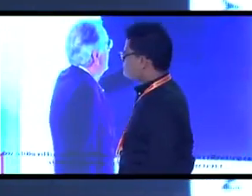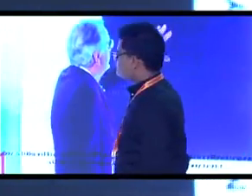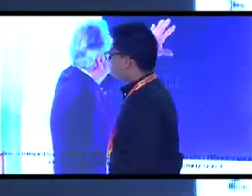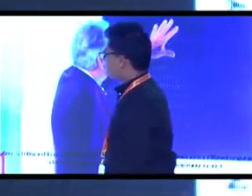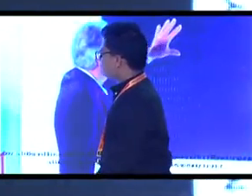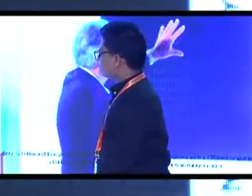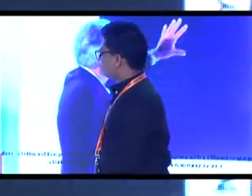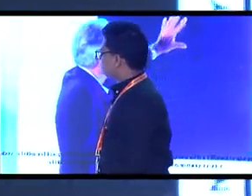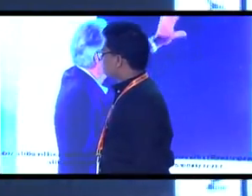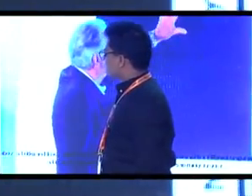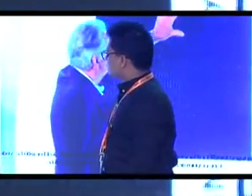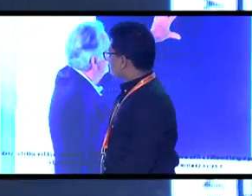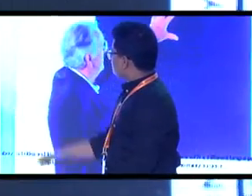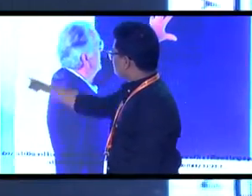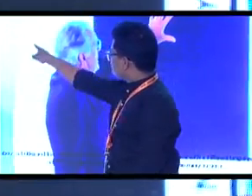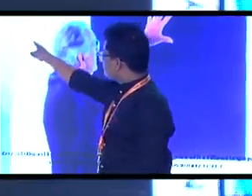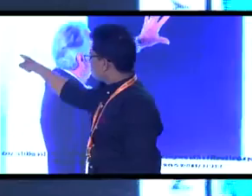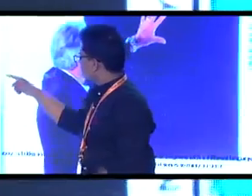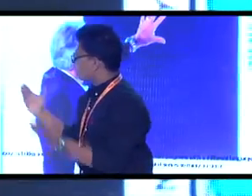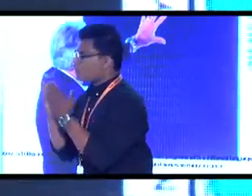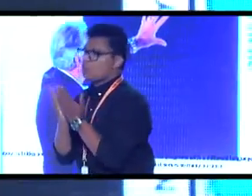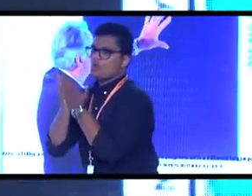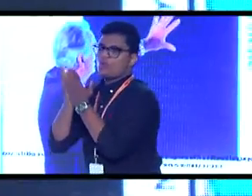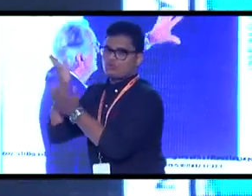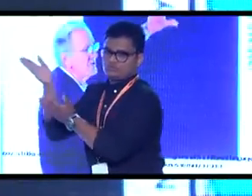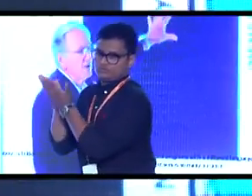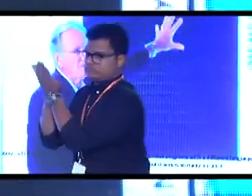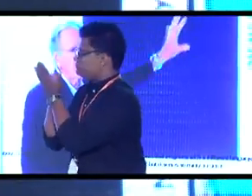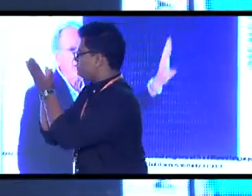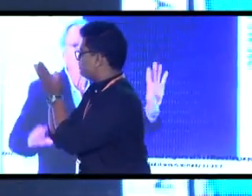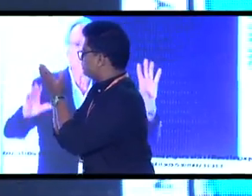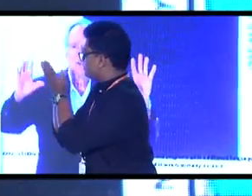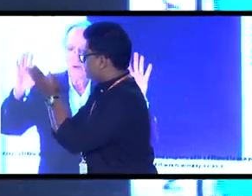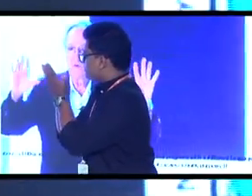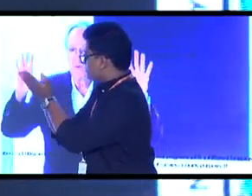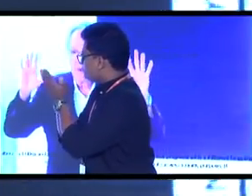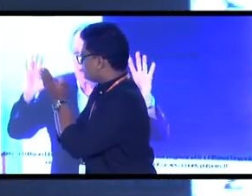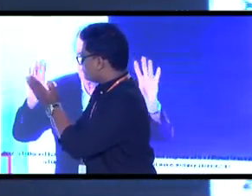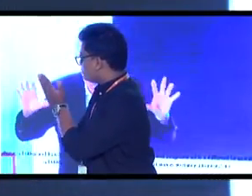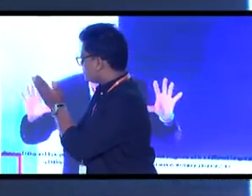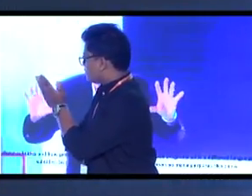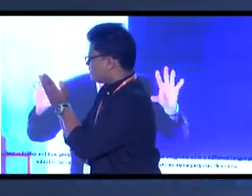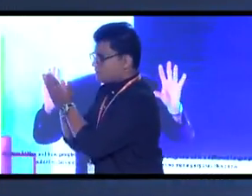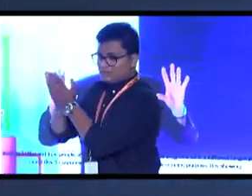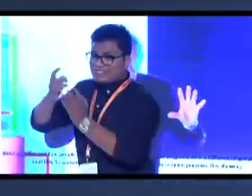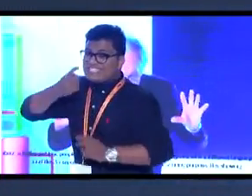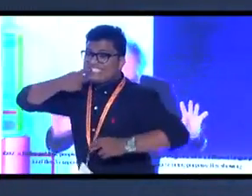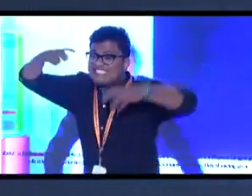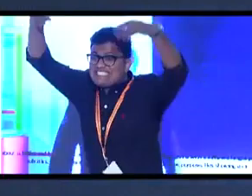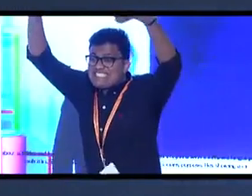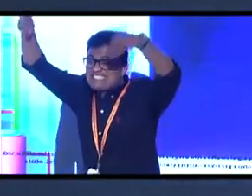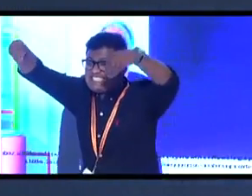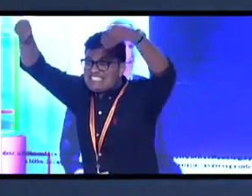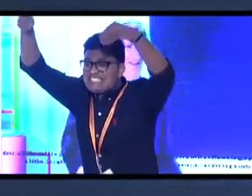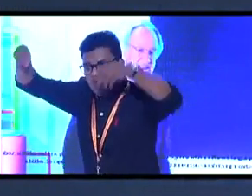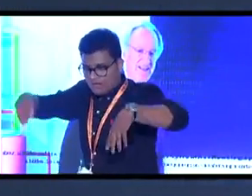Now, this is a schoolhouse, and there's a lot of snow. Now, I know a lot of you don't know what snow is, but let me describe it.